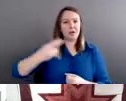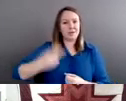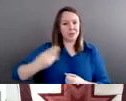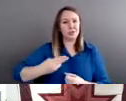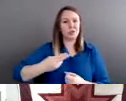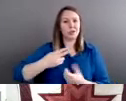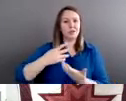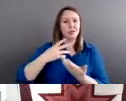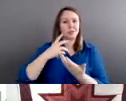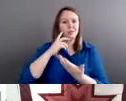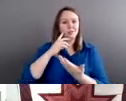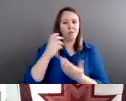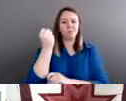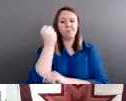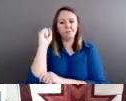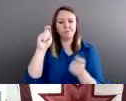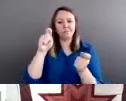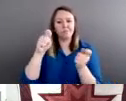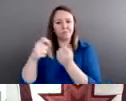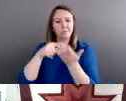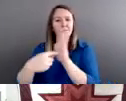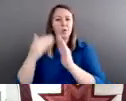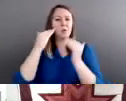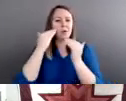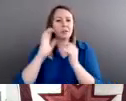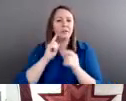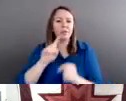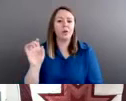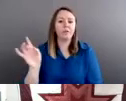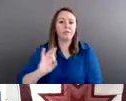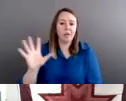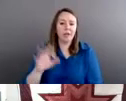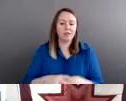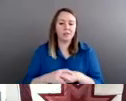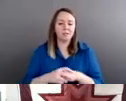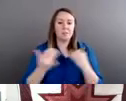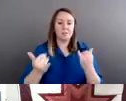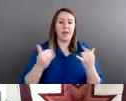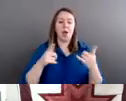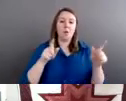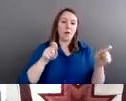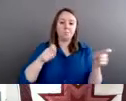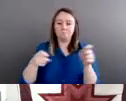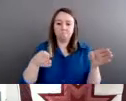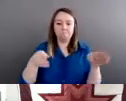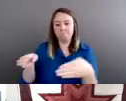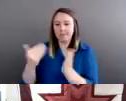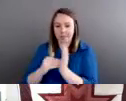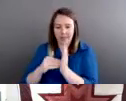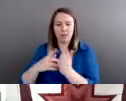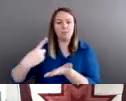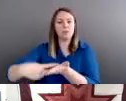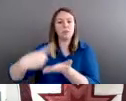Now I want to shift gears, and I want to talk about sovereignty again, and I want to talk about laws